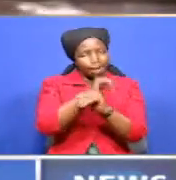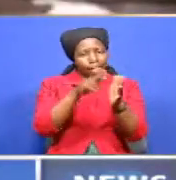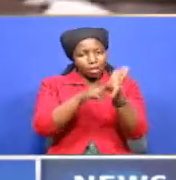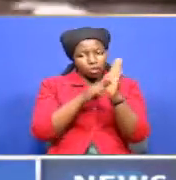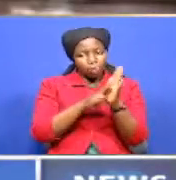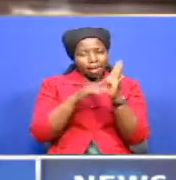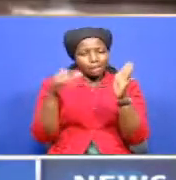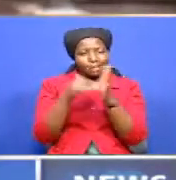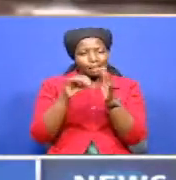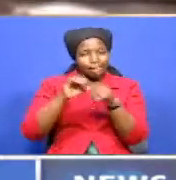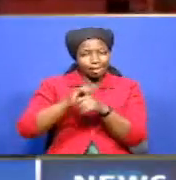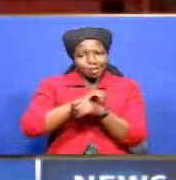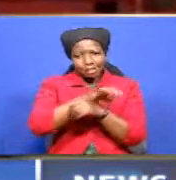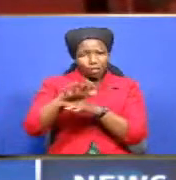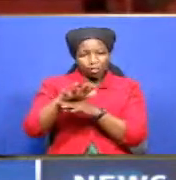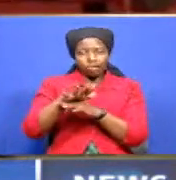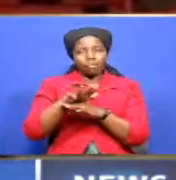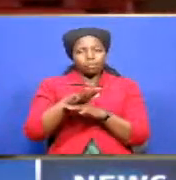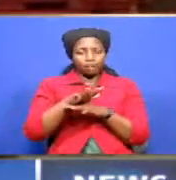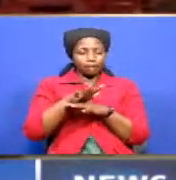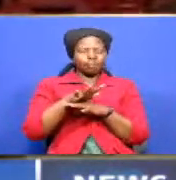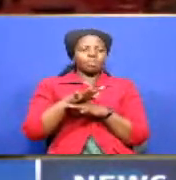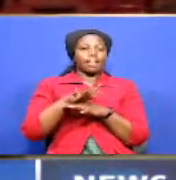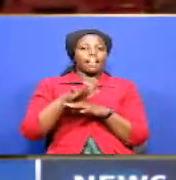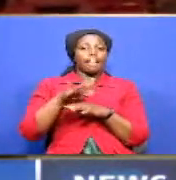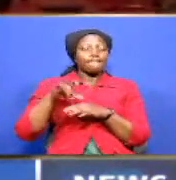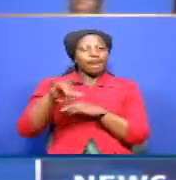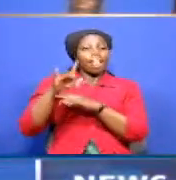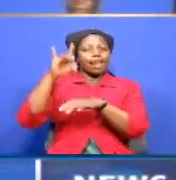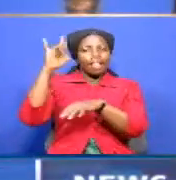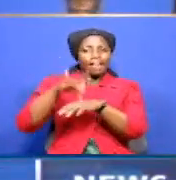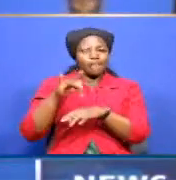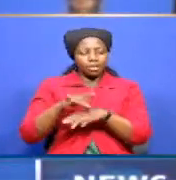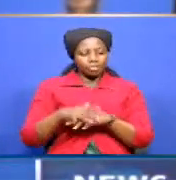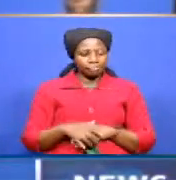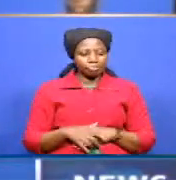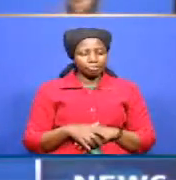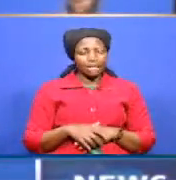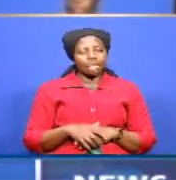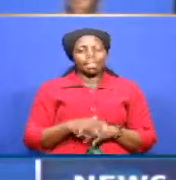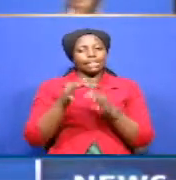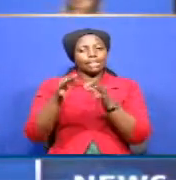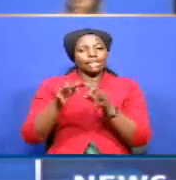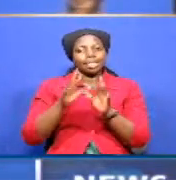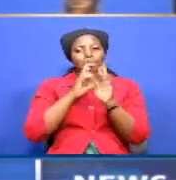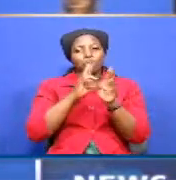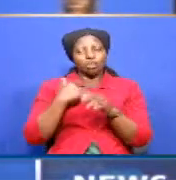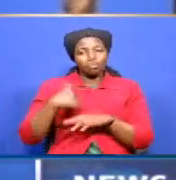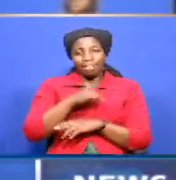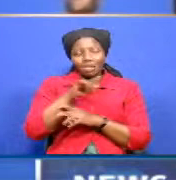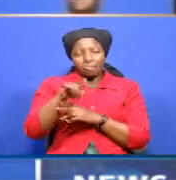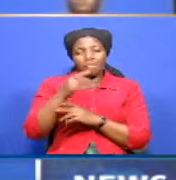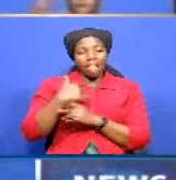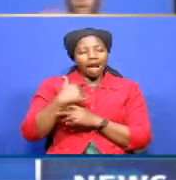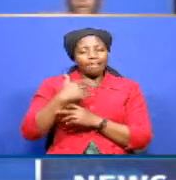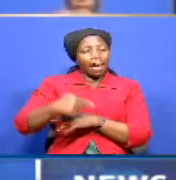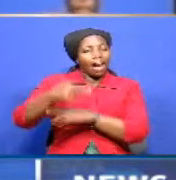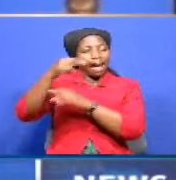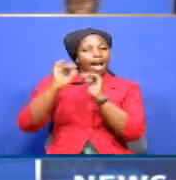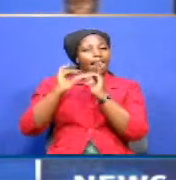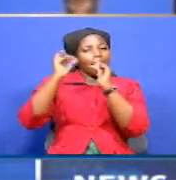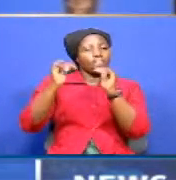economic and financial disruptions caused by covet 19 pandemic treasury reported to us that they were in a very high level um